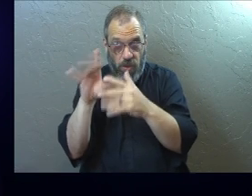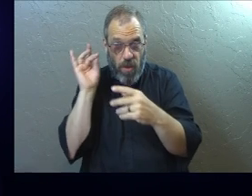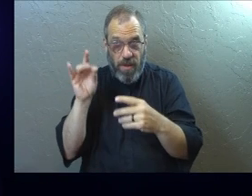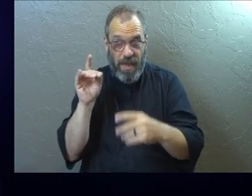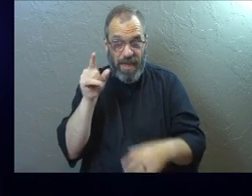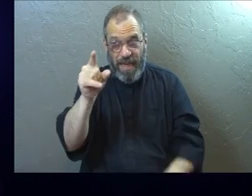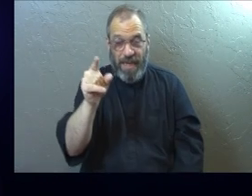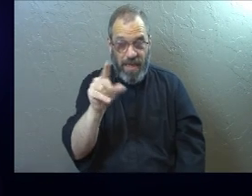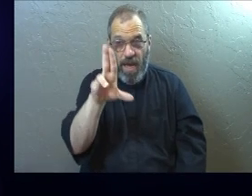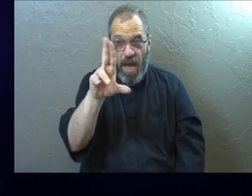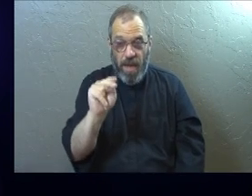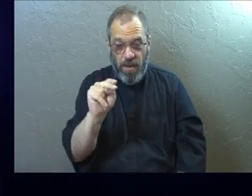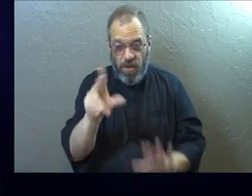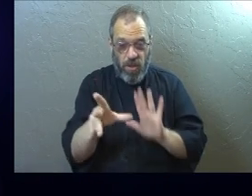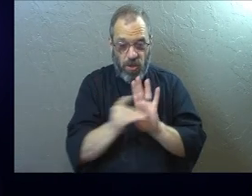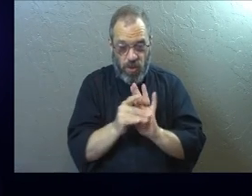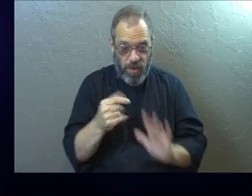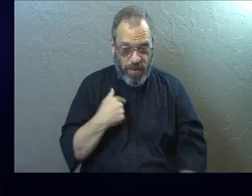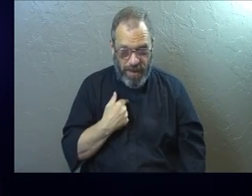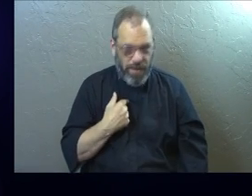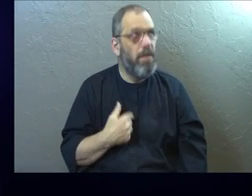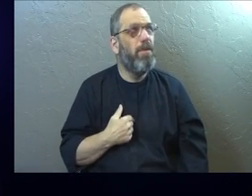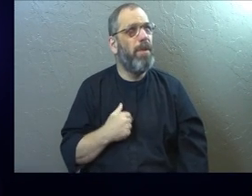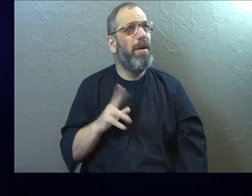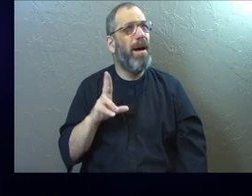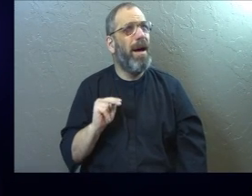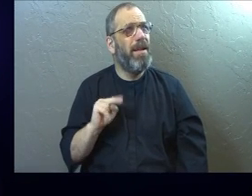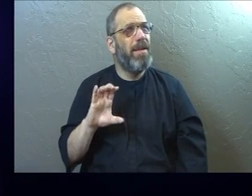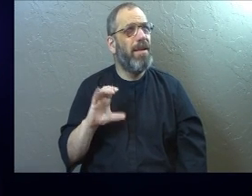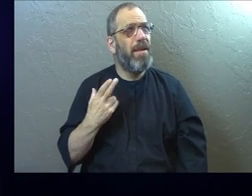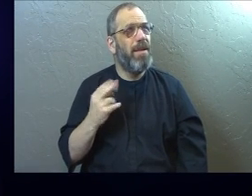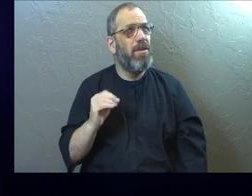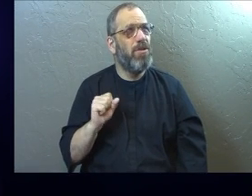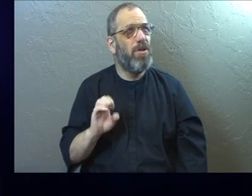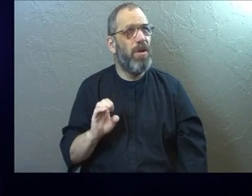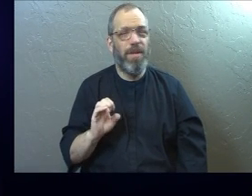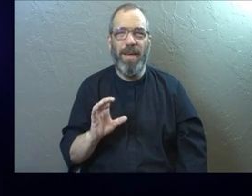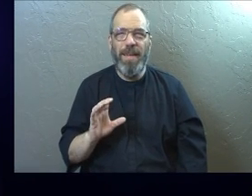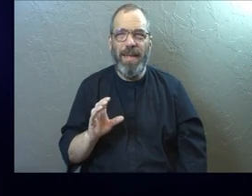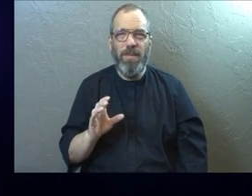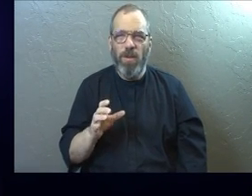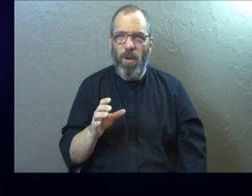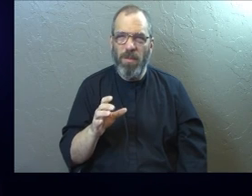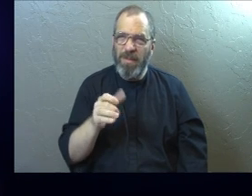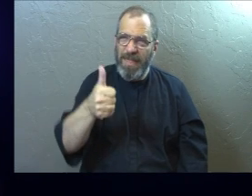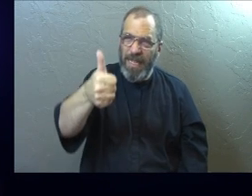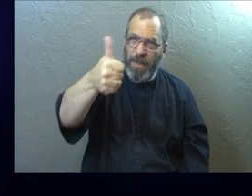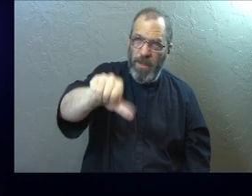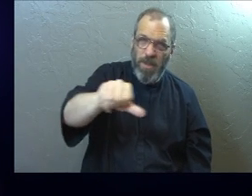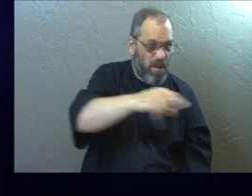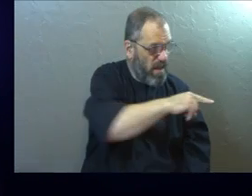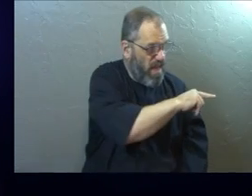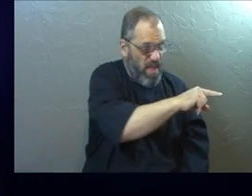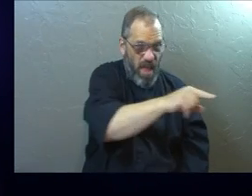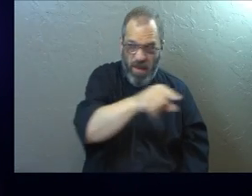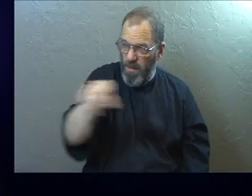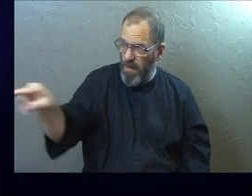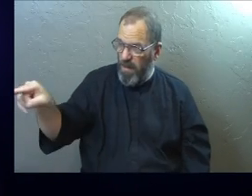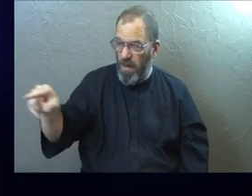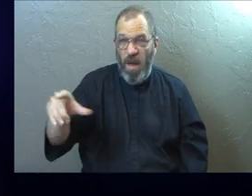unchose? That's not a word. Everybody else? Does that mean he rejected everybody else?